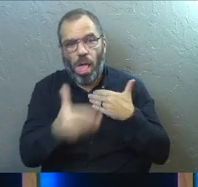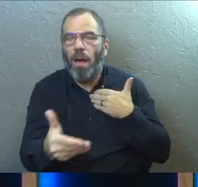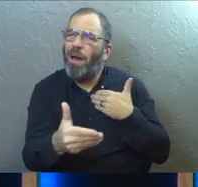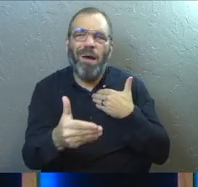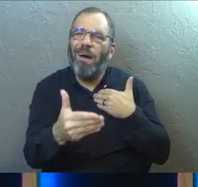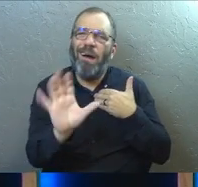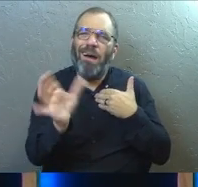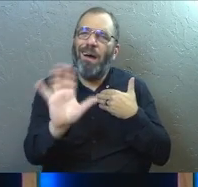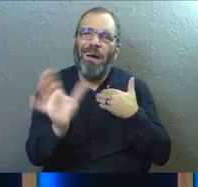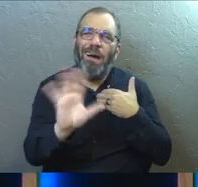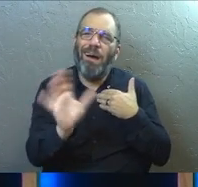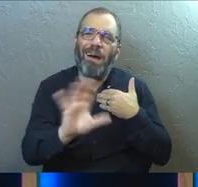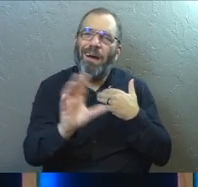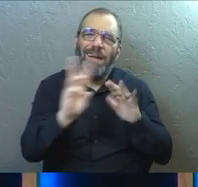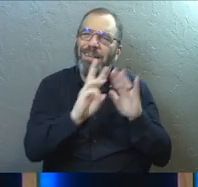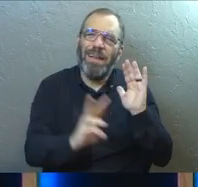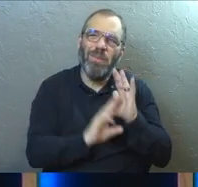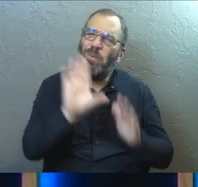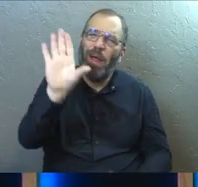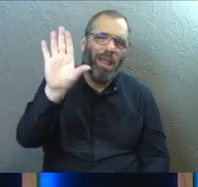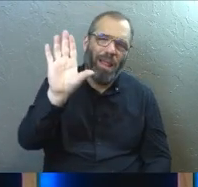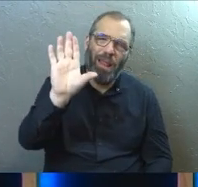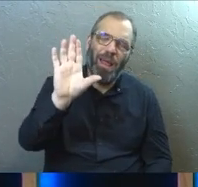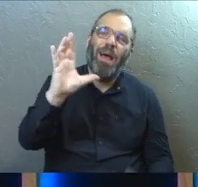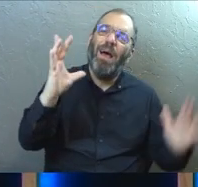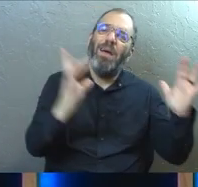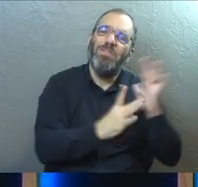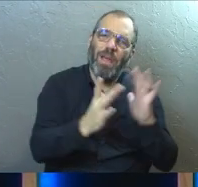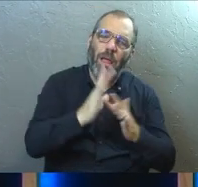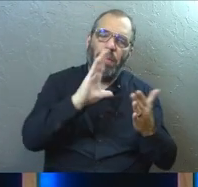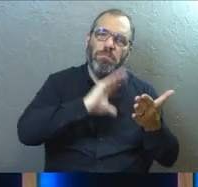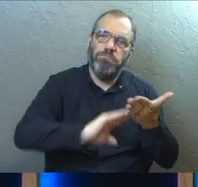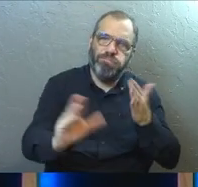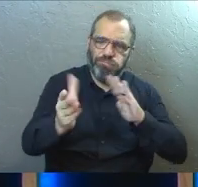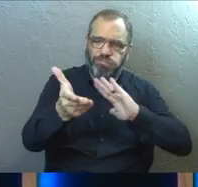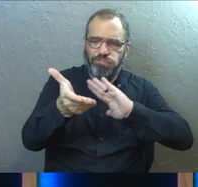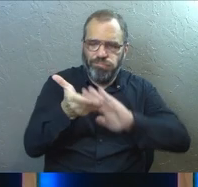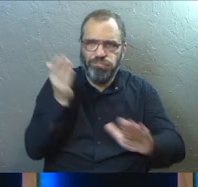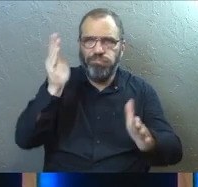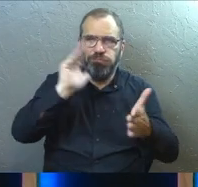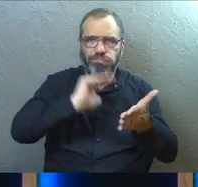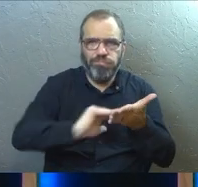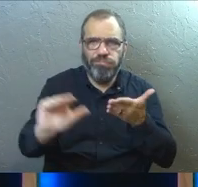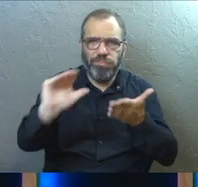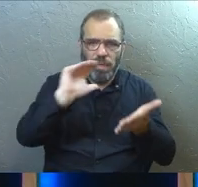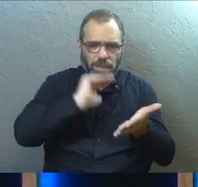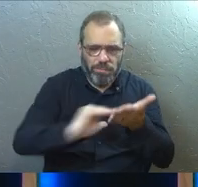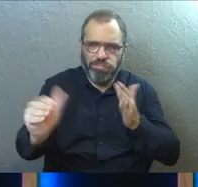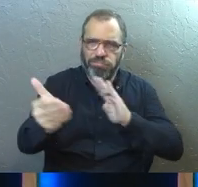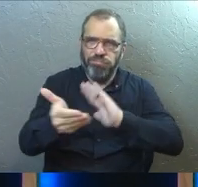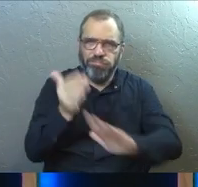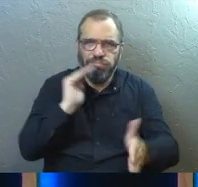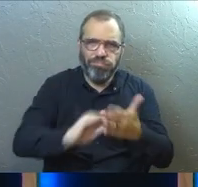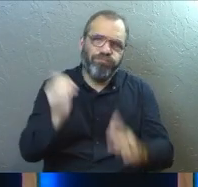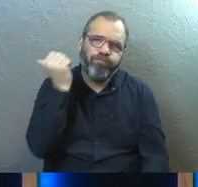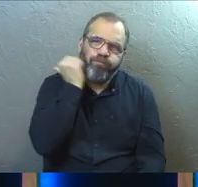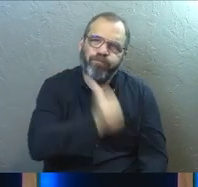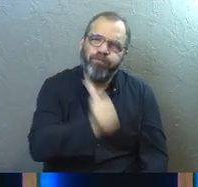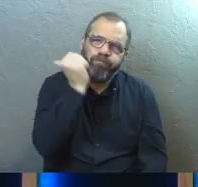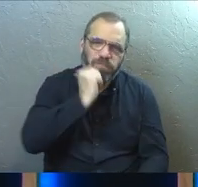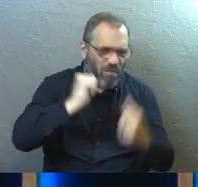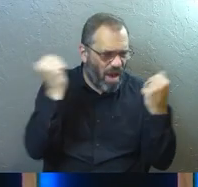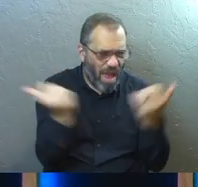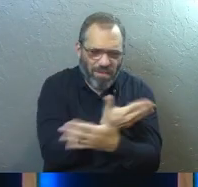life. That was never God's will for you. Jesus keeps forgiving you every single day, every single moment, every single decision.